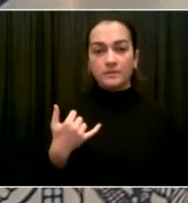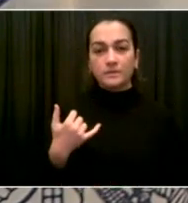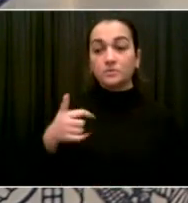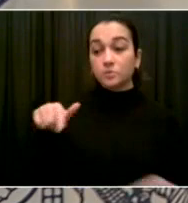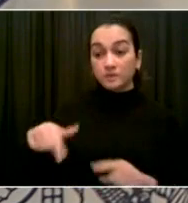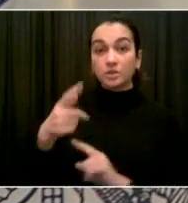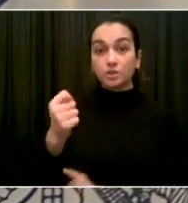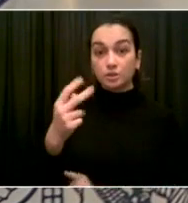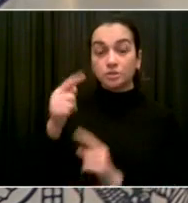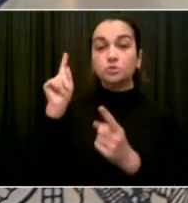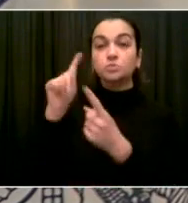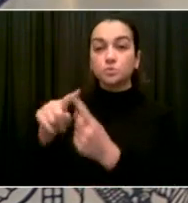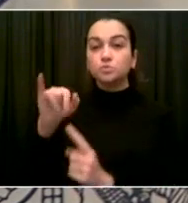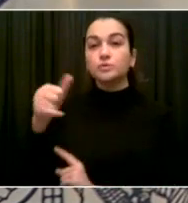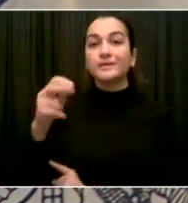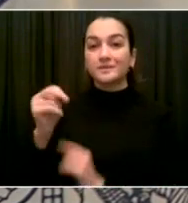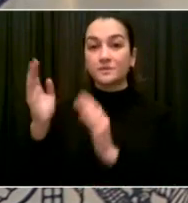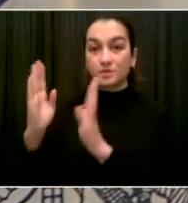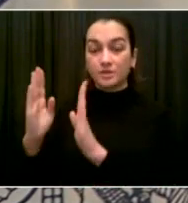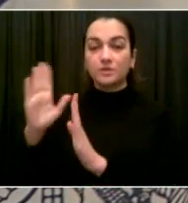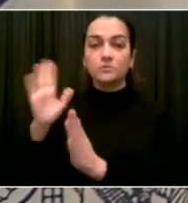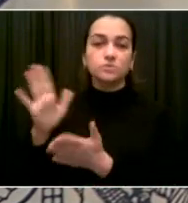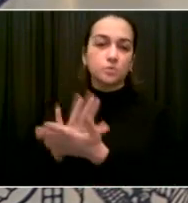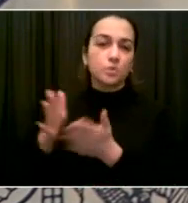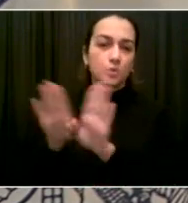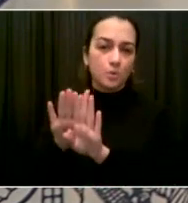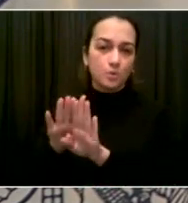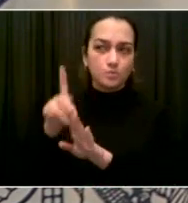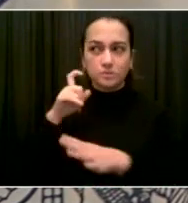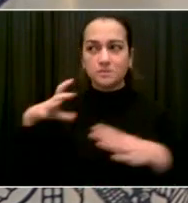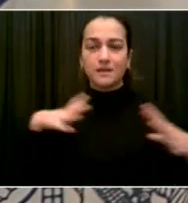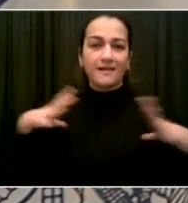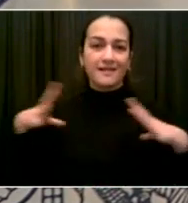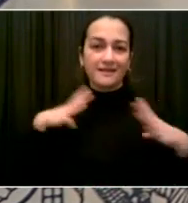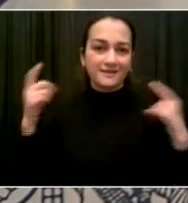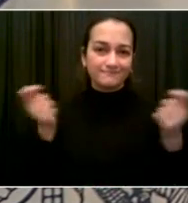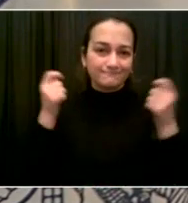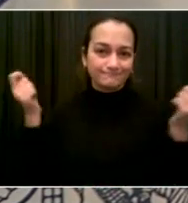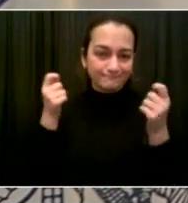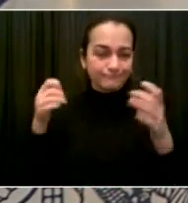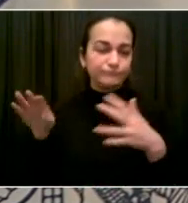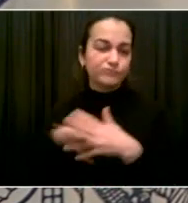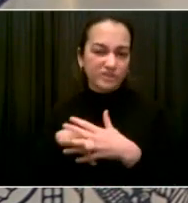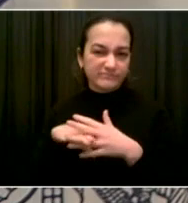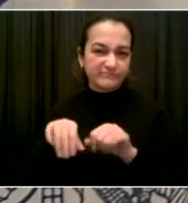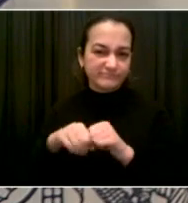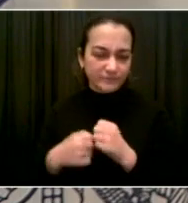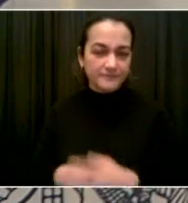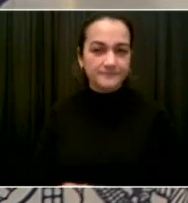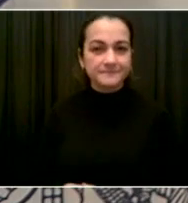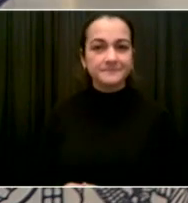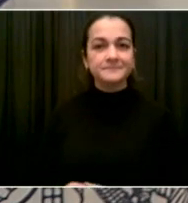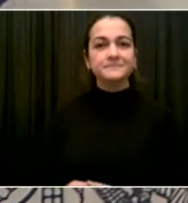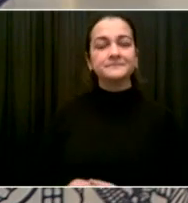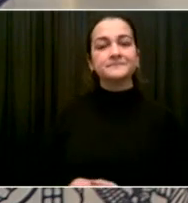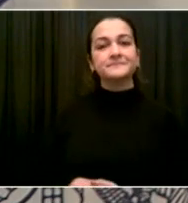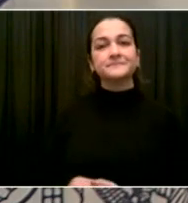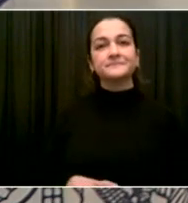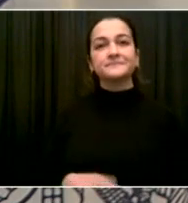really give credit to everyone in the school communities. When we brought back school September 2020,